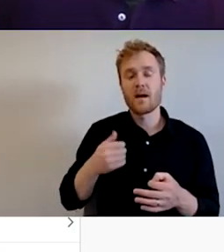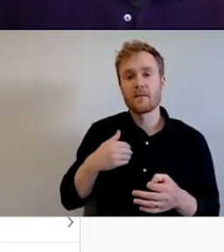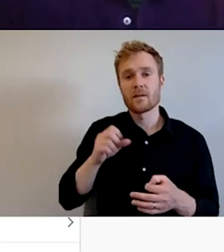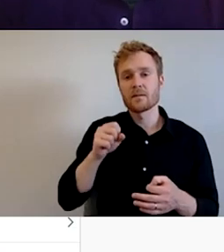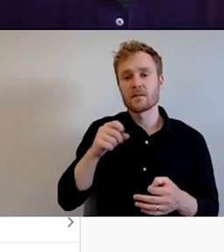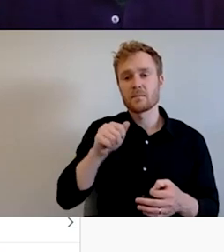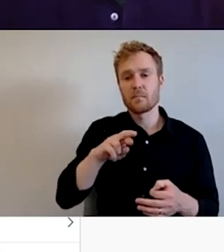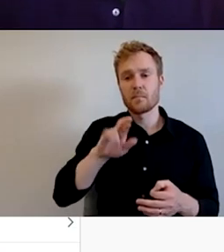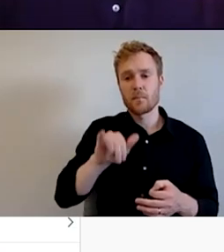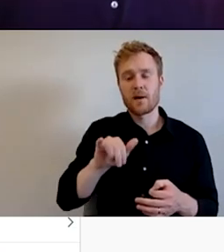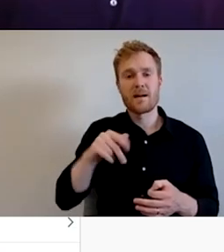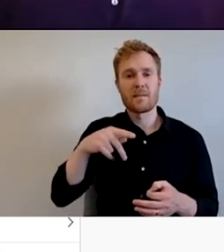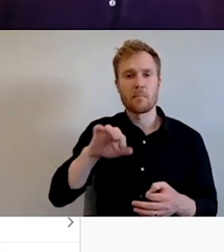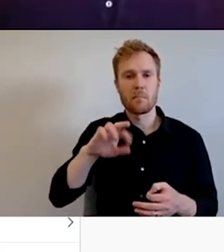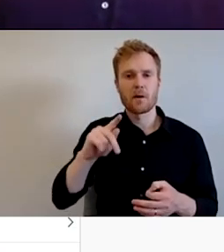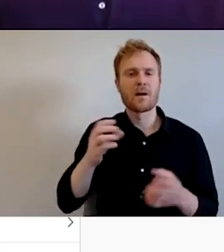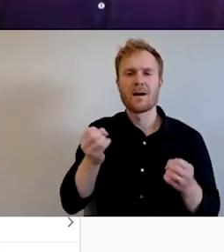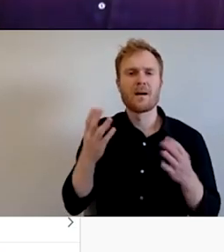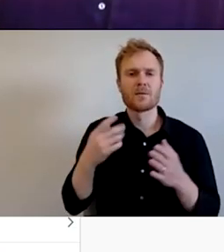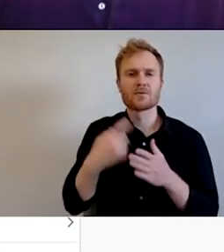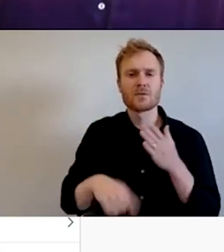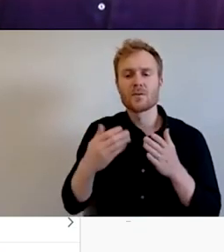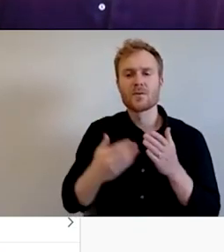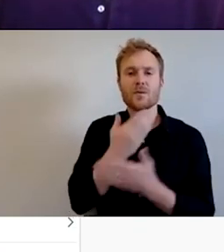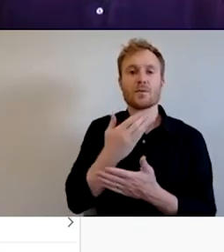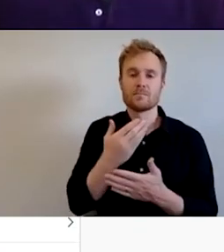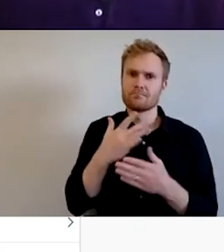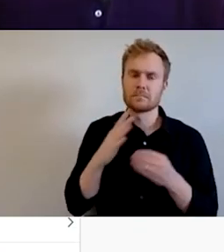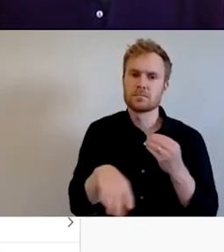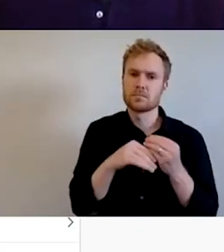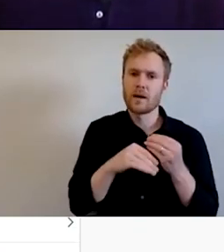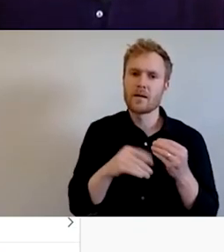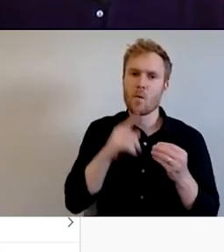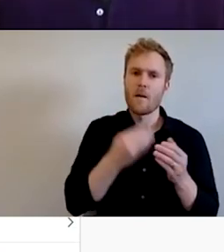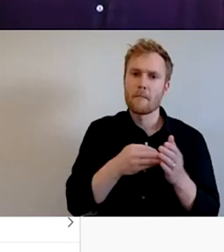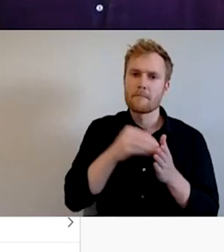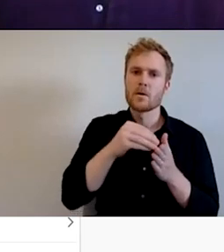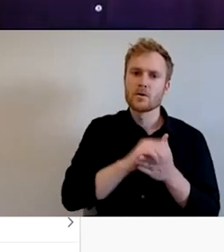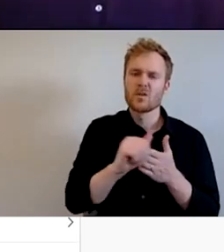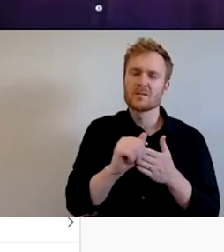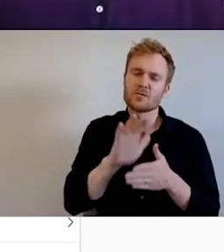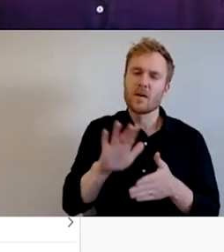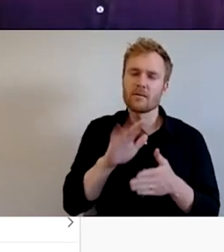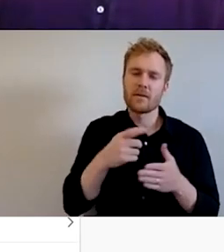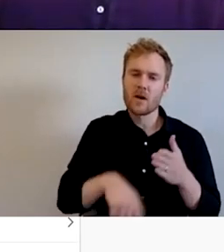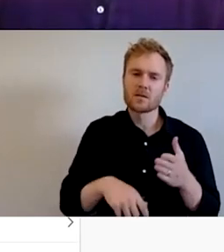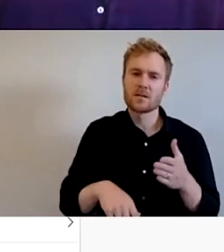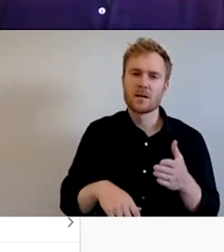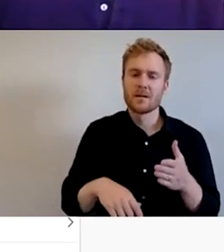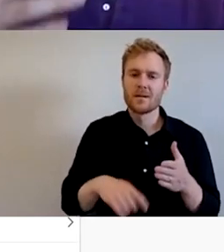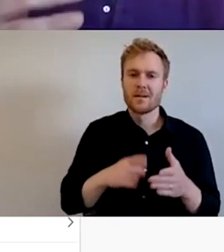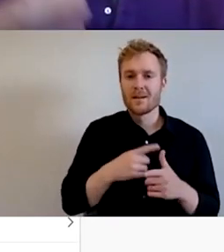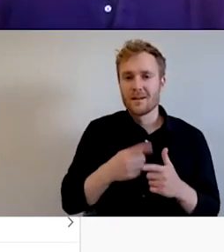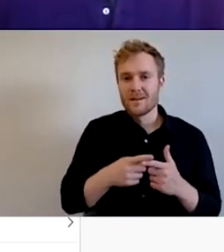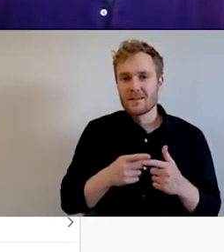what would it take to build a new spray park that would effectively add a million dollars. That's roughly the cost of a new spray park. And then you have to kind of deal with that on